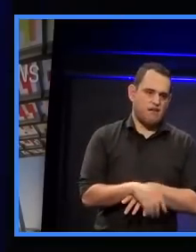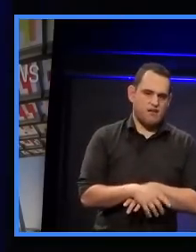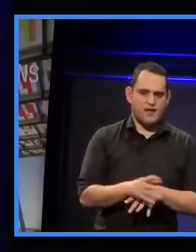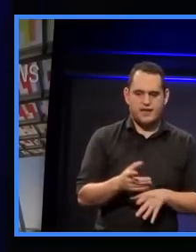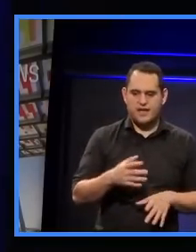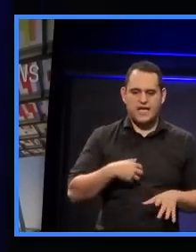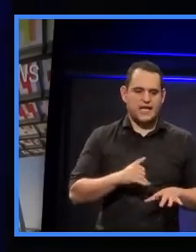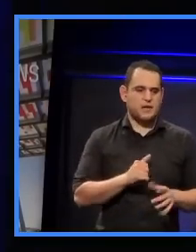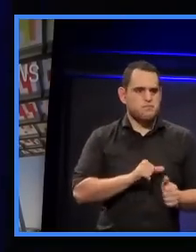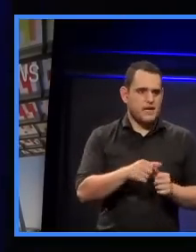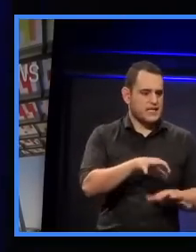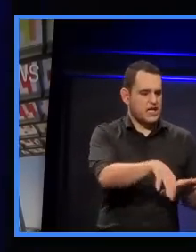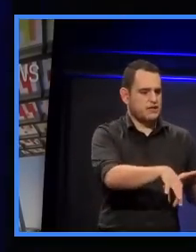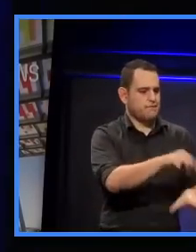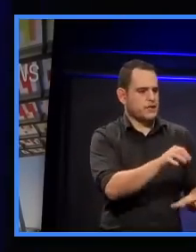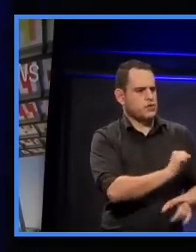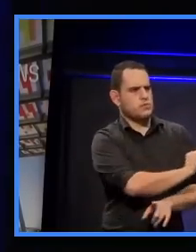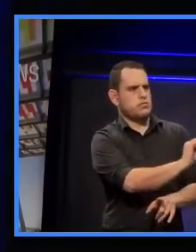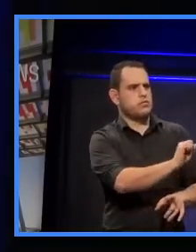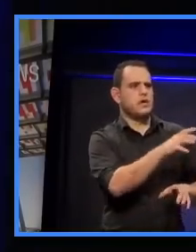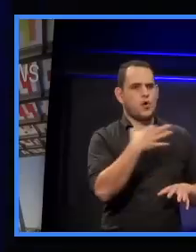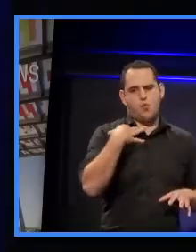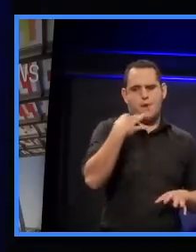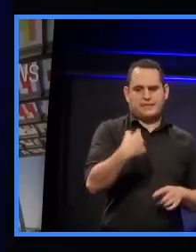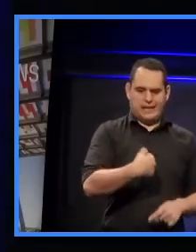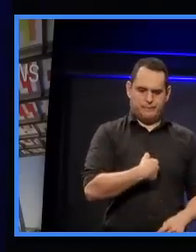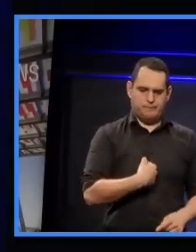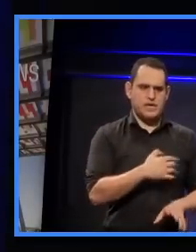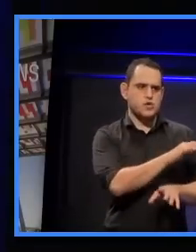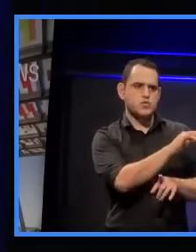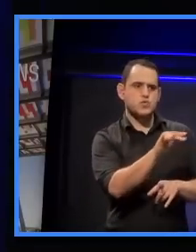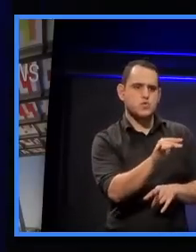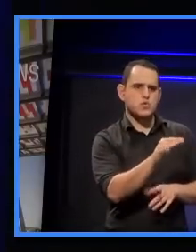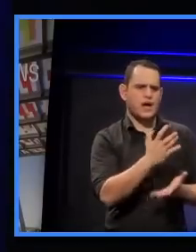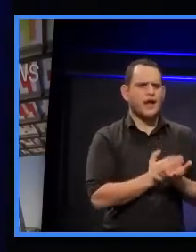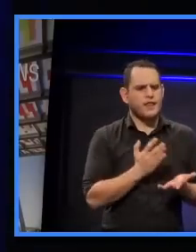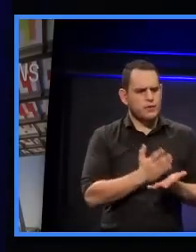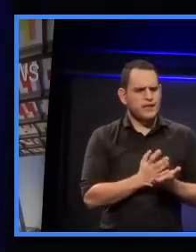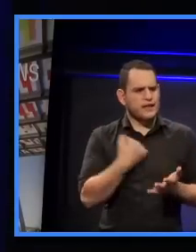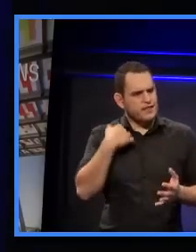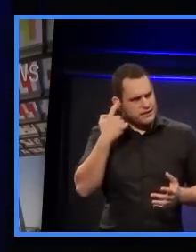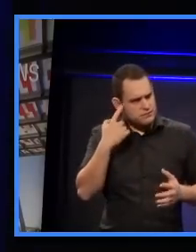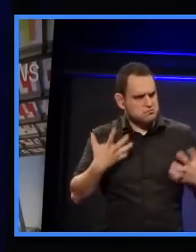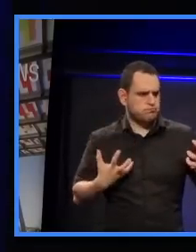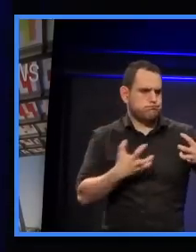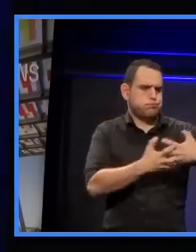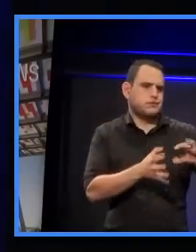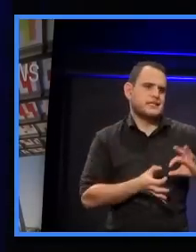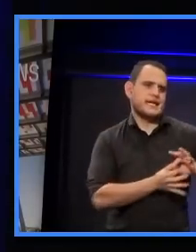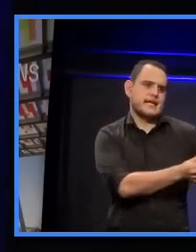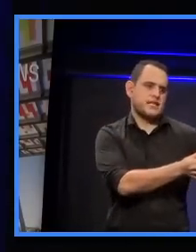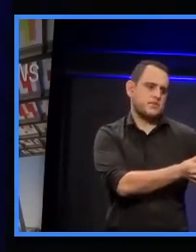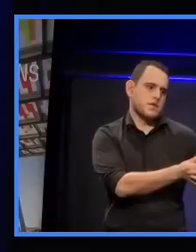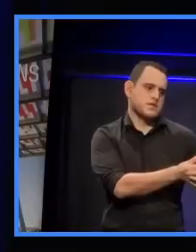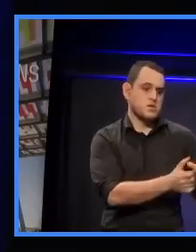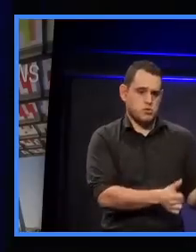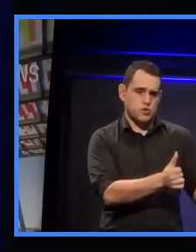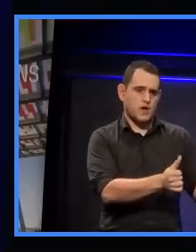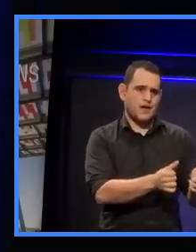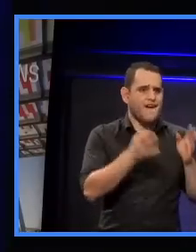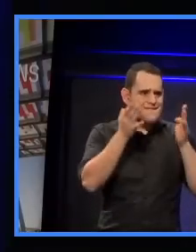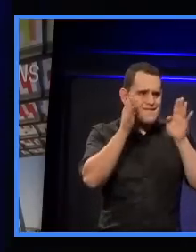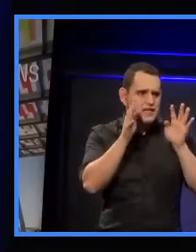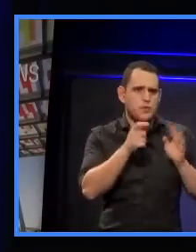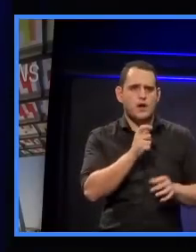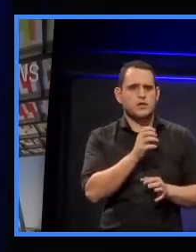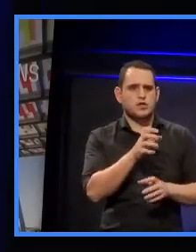nominating who you want to be represented by. So there's a real issue around engagement, generally, and I suppose social media, all these opportunities